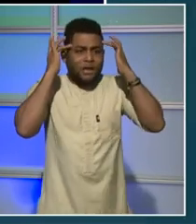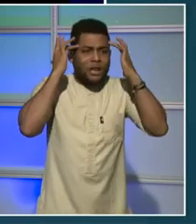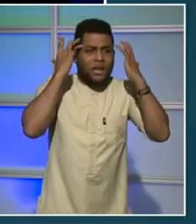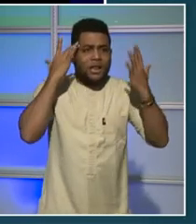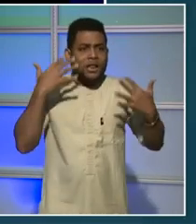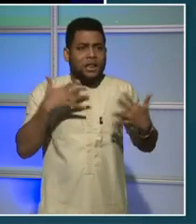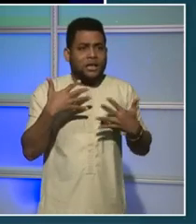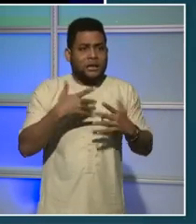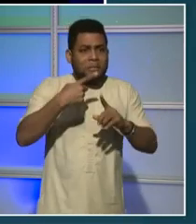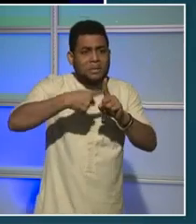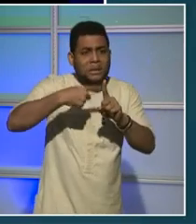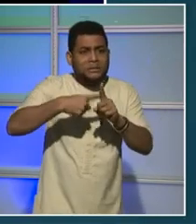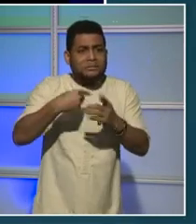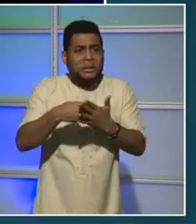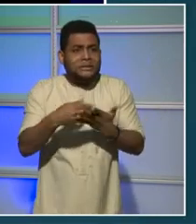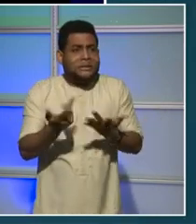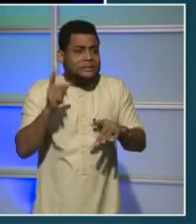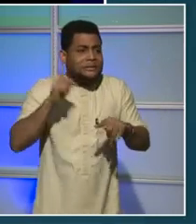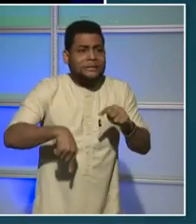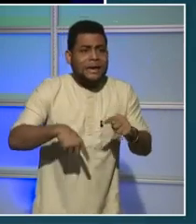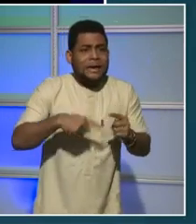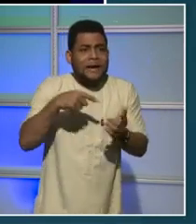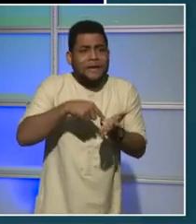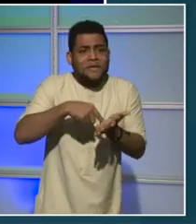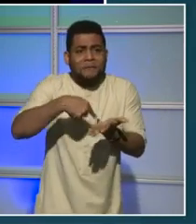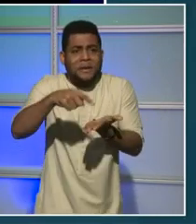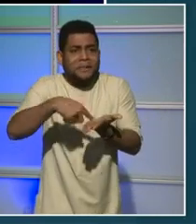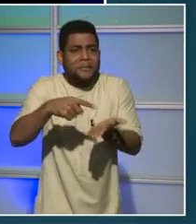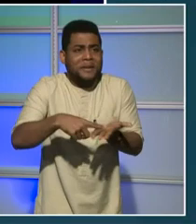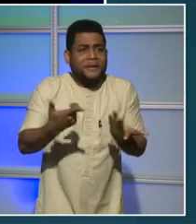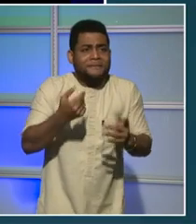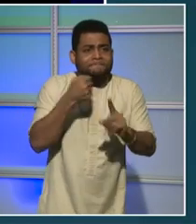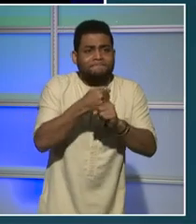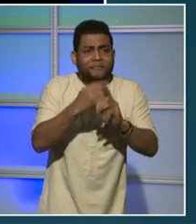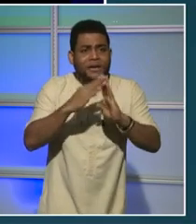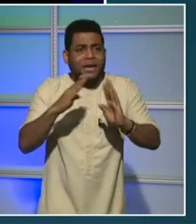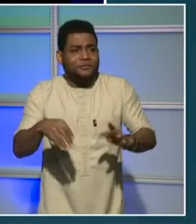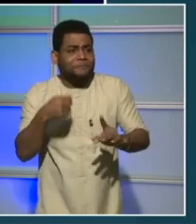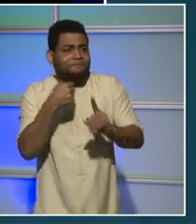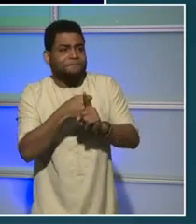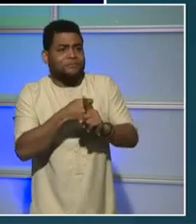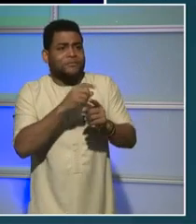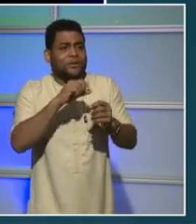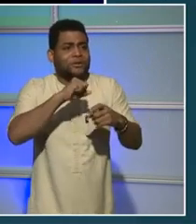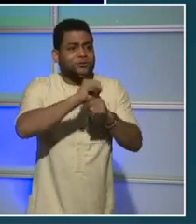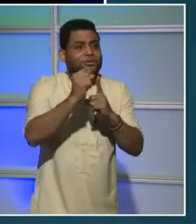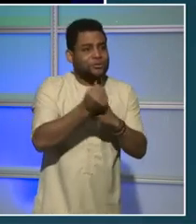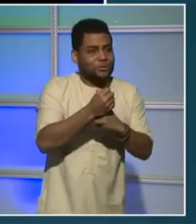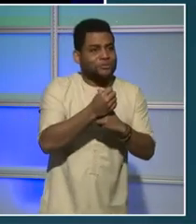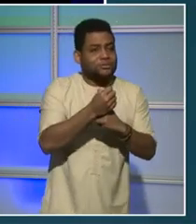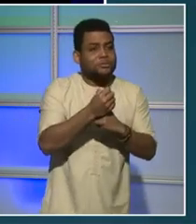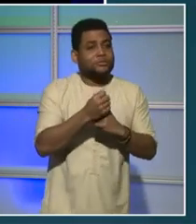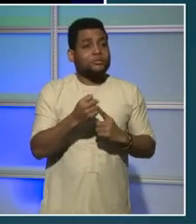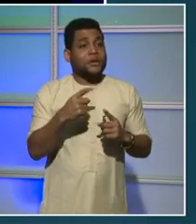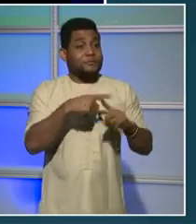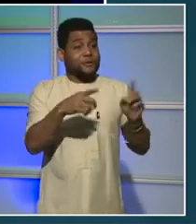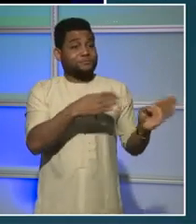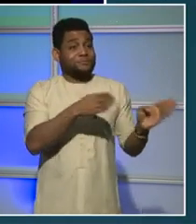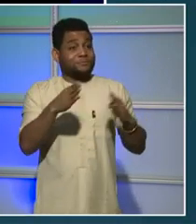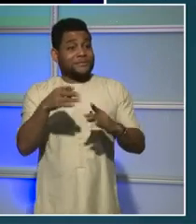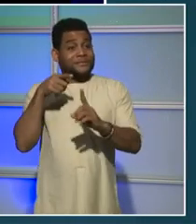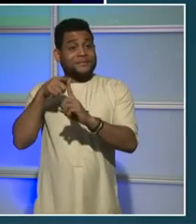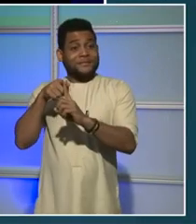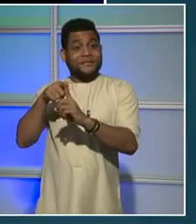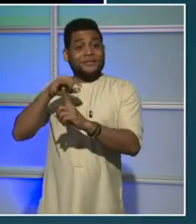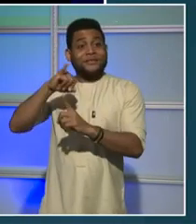-month or an emergency that affects your home and your situation. But there's more, and I'm going to turn to you, Jenny, because I know